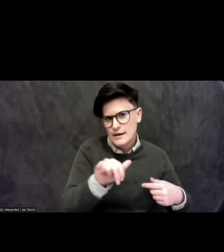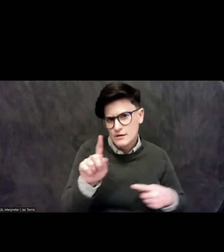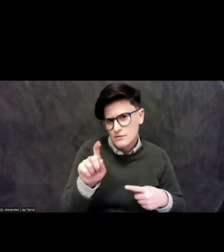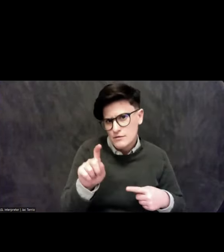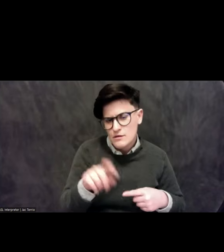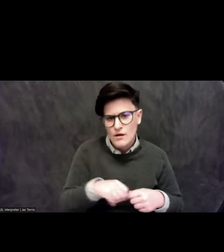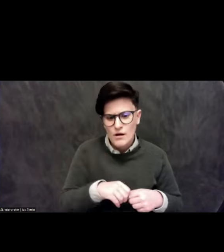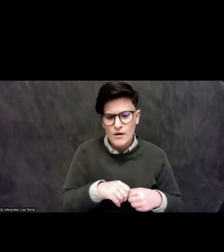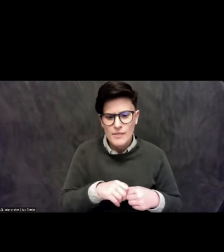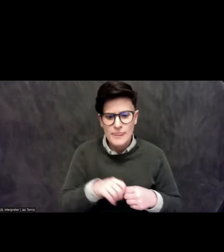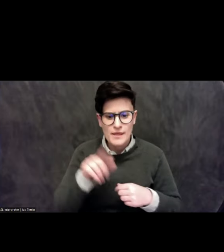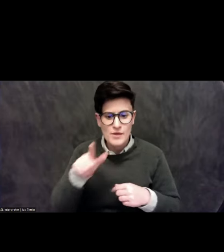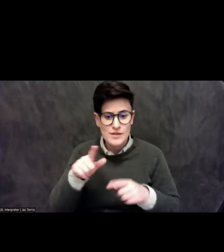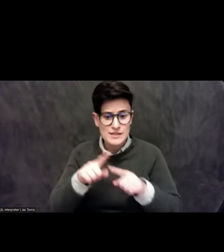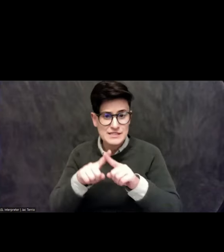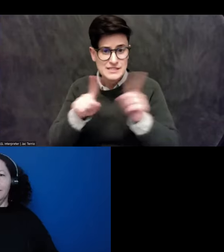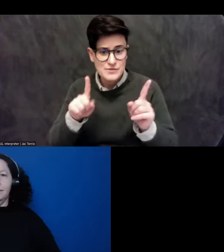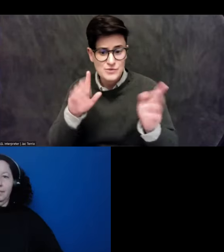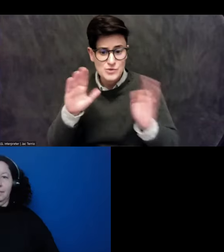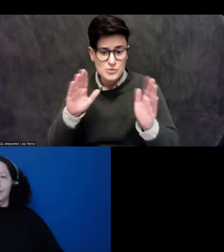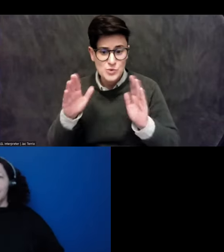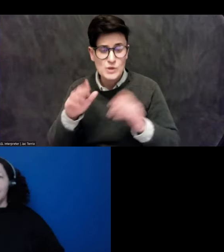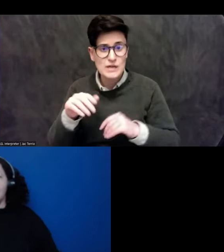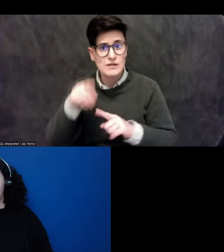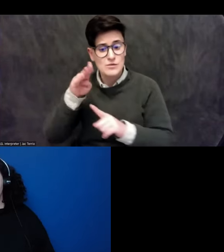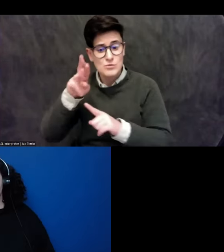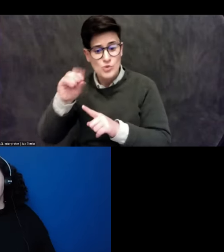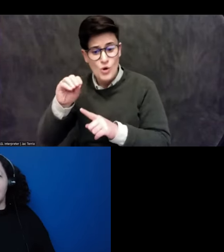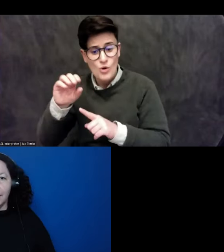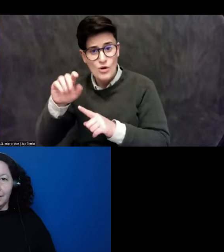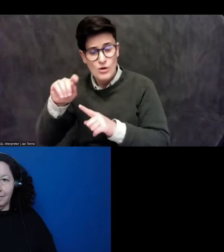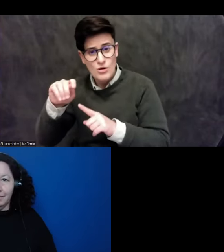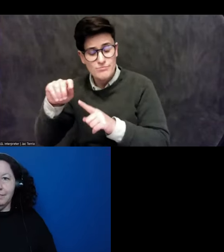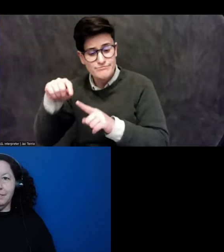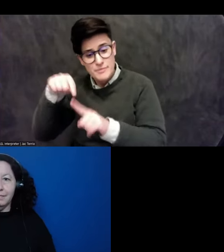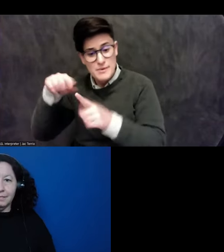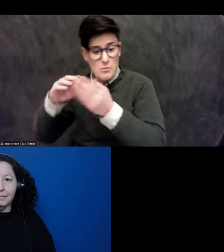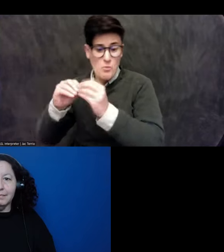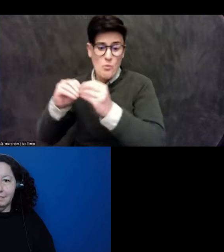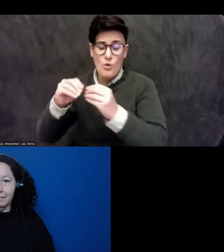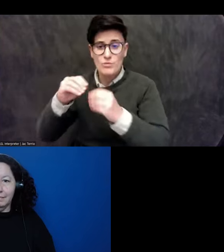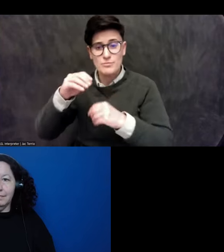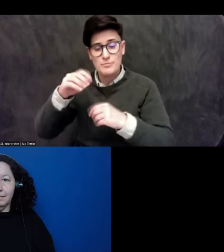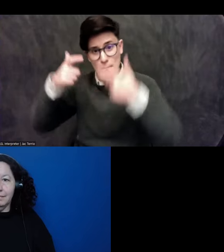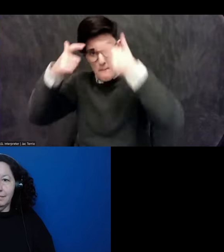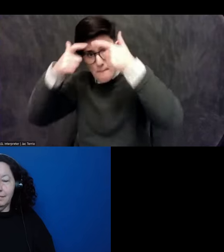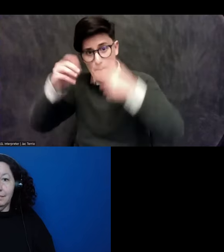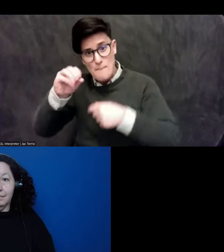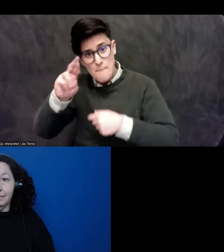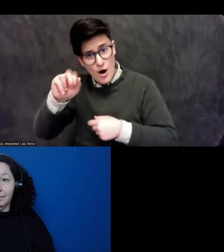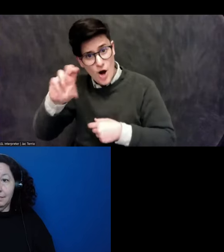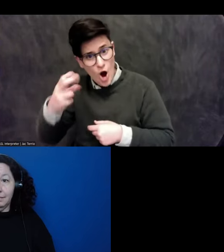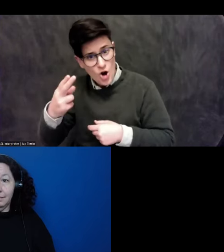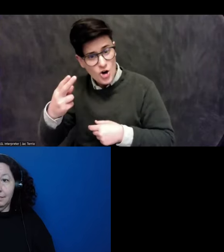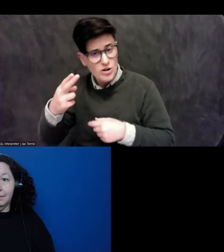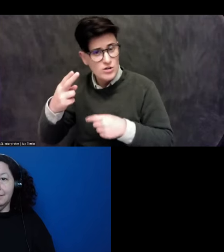-Quetzalcoatl being a more monarchical faction versus anti being a, you know, a, I don't want to say democratic,